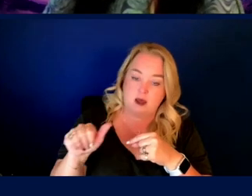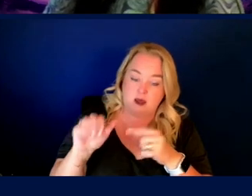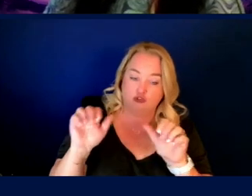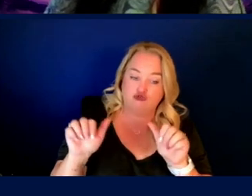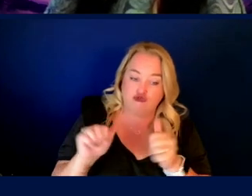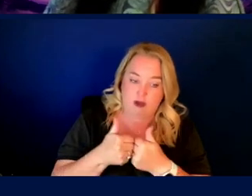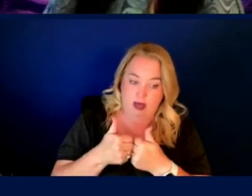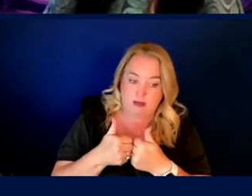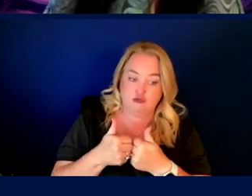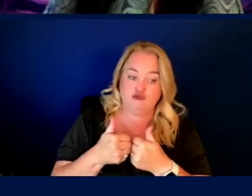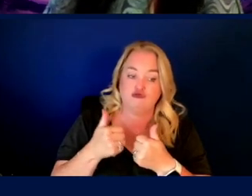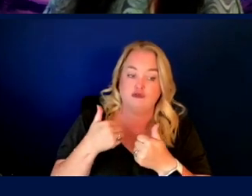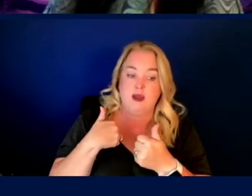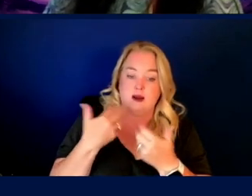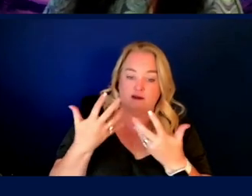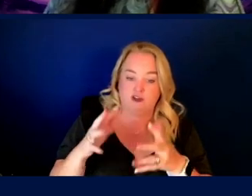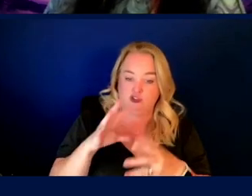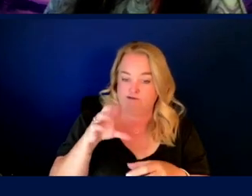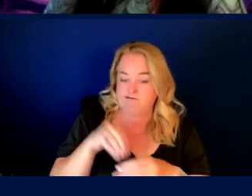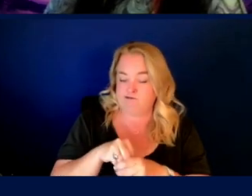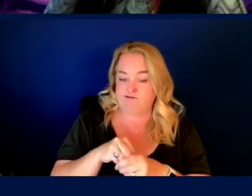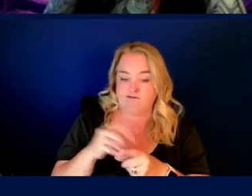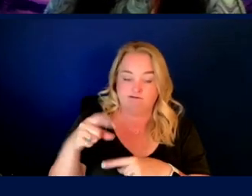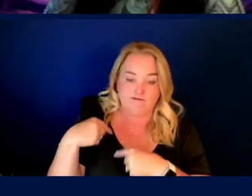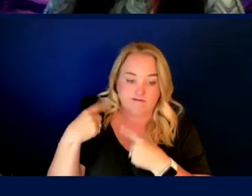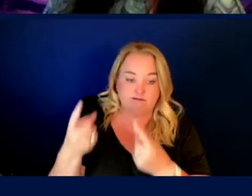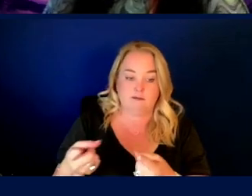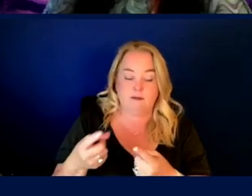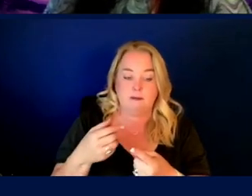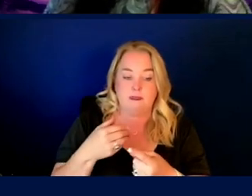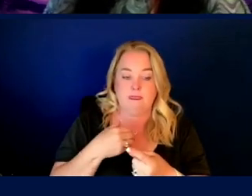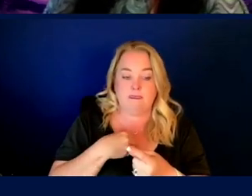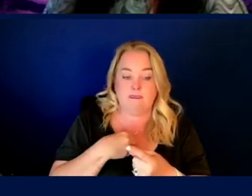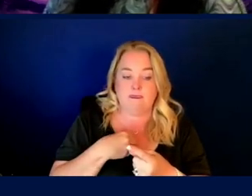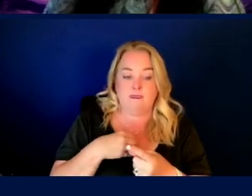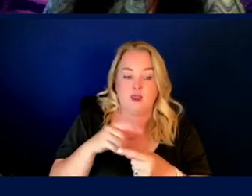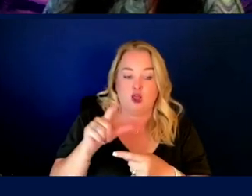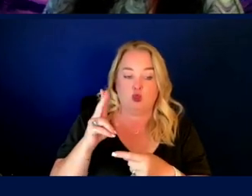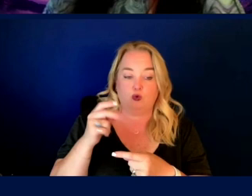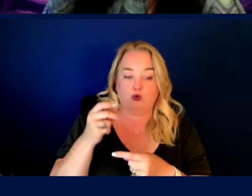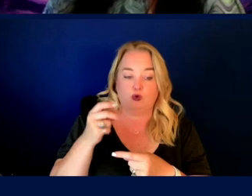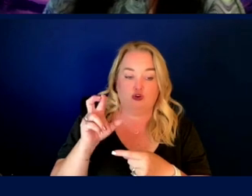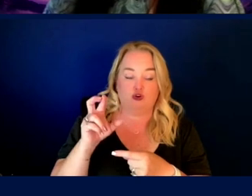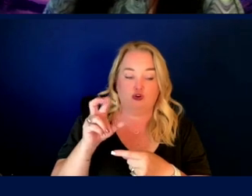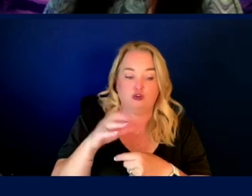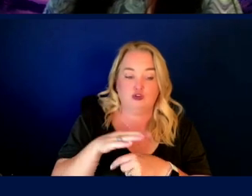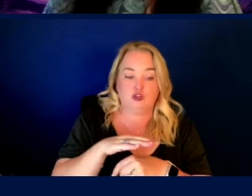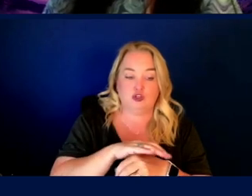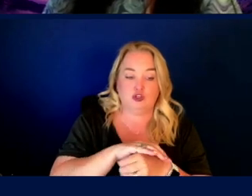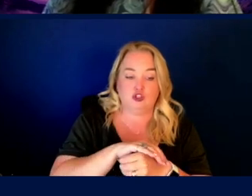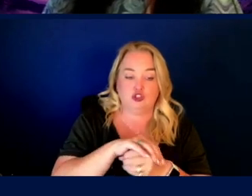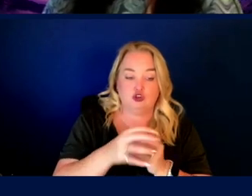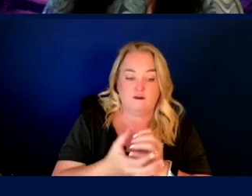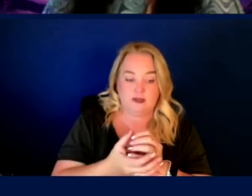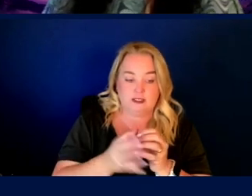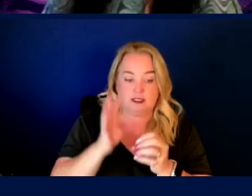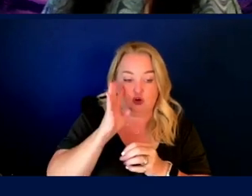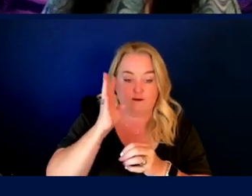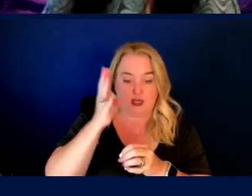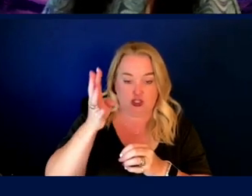success there. And I've been in space ever since, uh, the lunar surface innovation consortium, where I lead some efforts in dust mitigation,